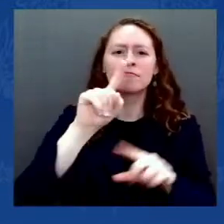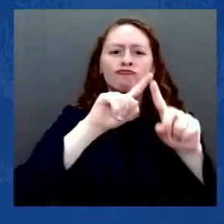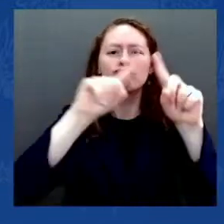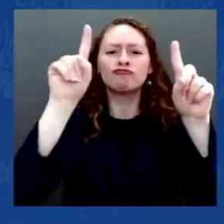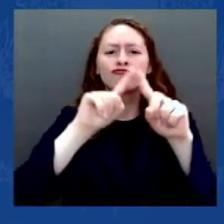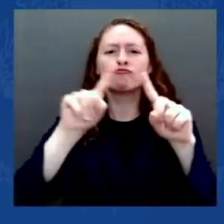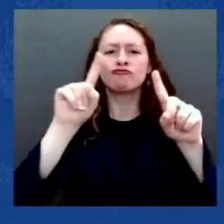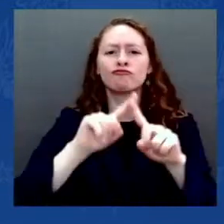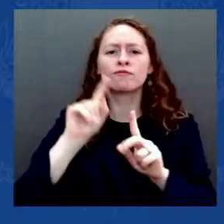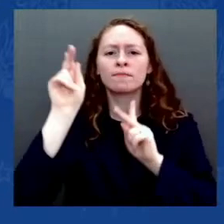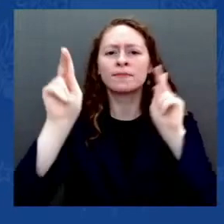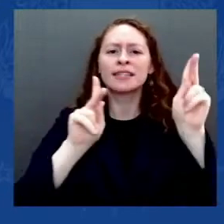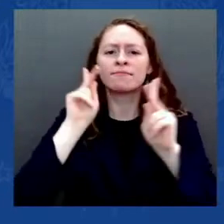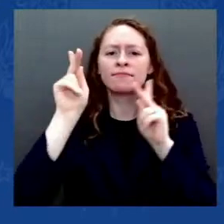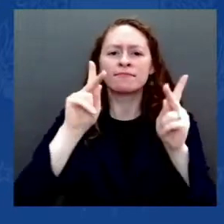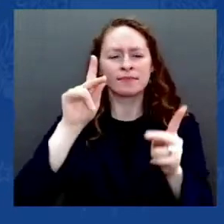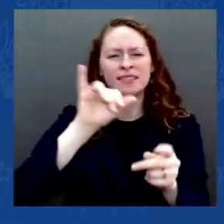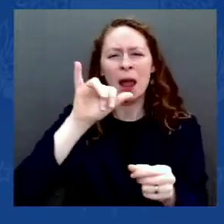The president's name was first.